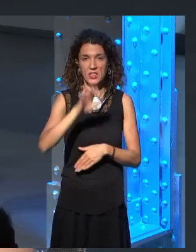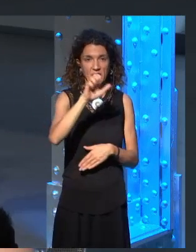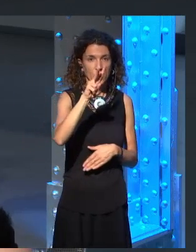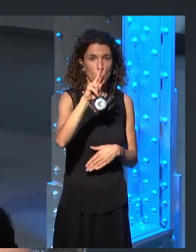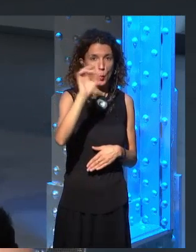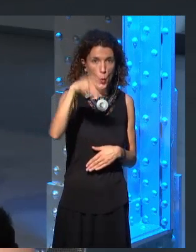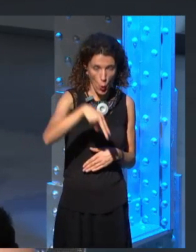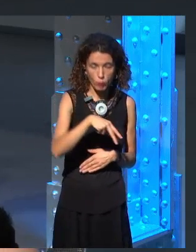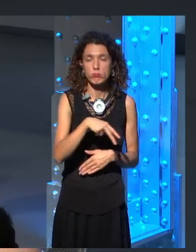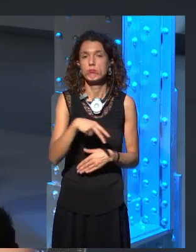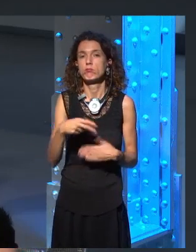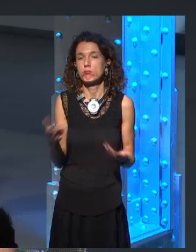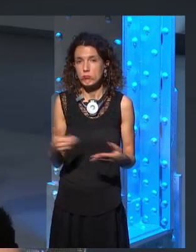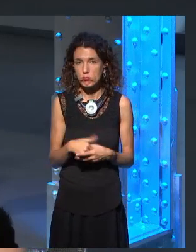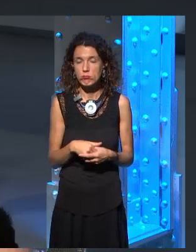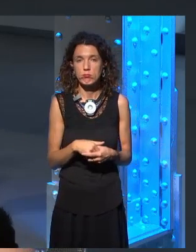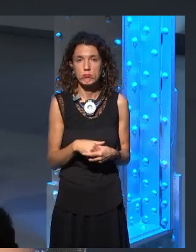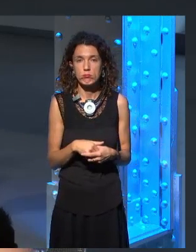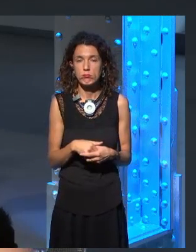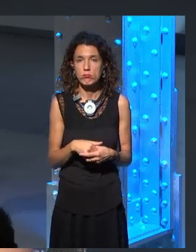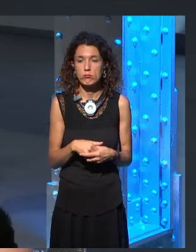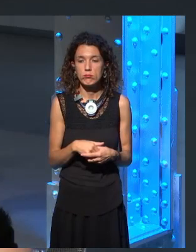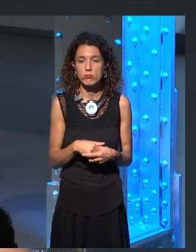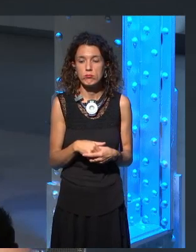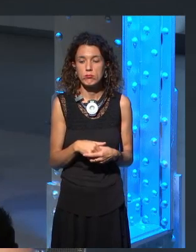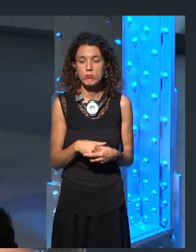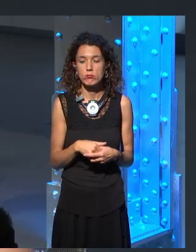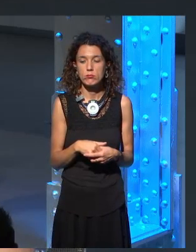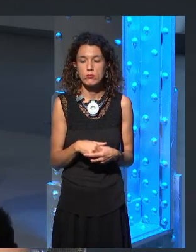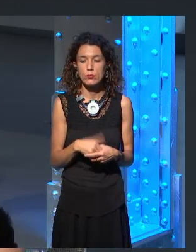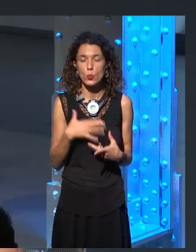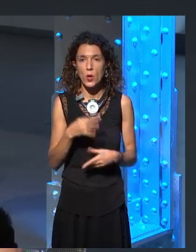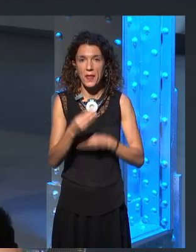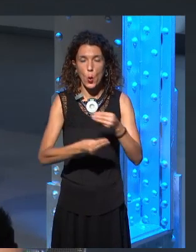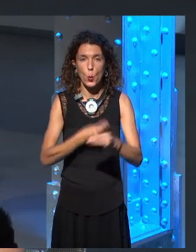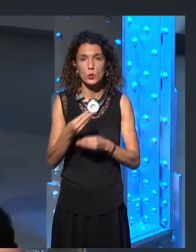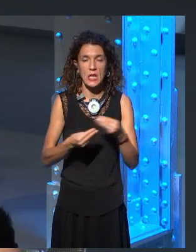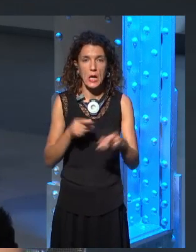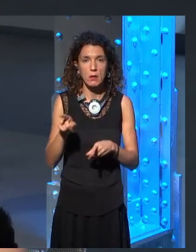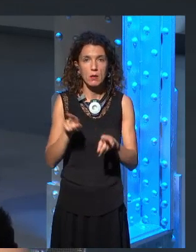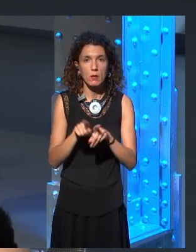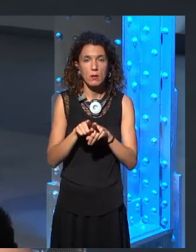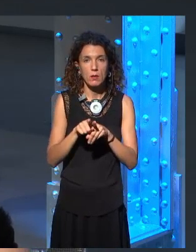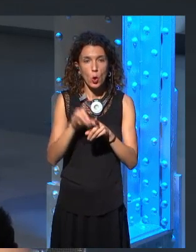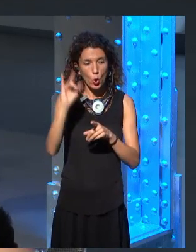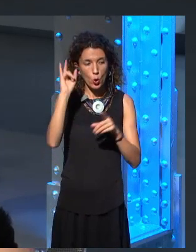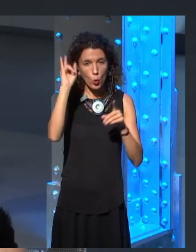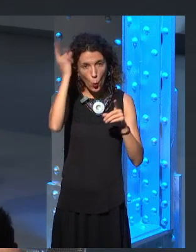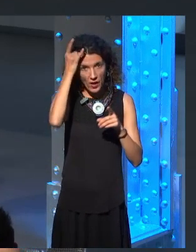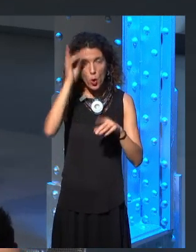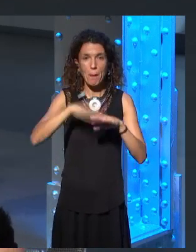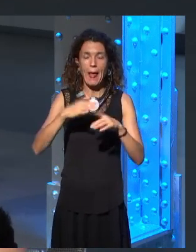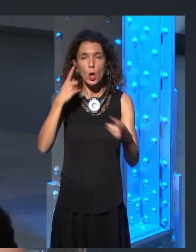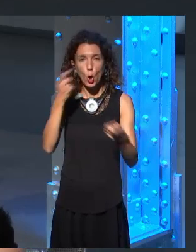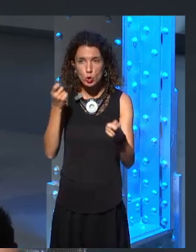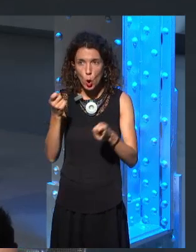uses this horn and gets control over one of the dragons, and then eventually Bran is the one who has